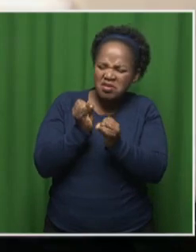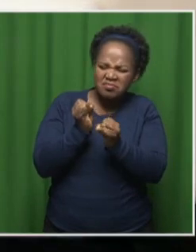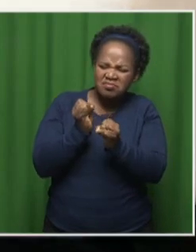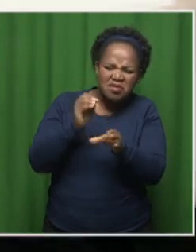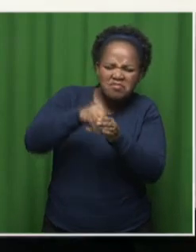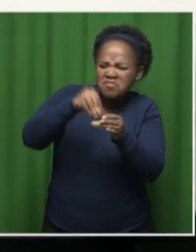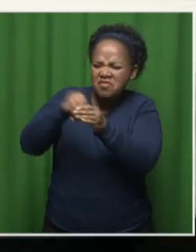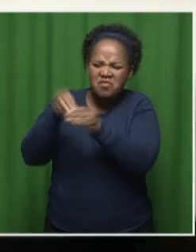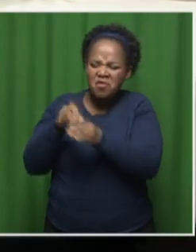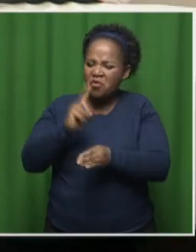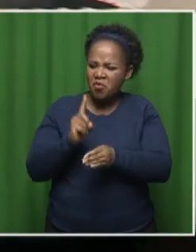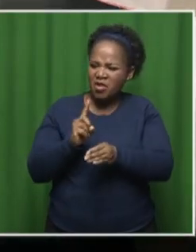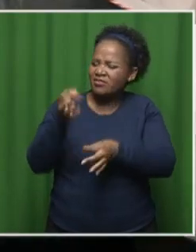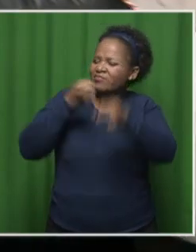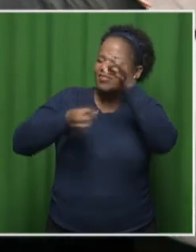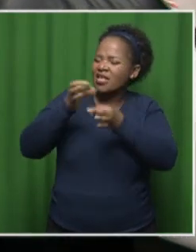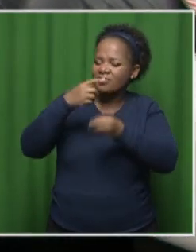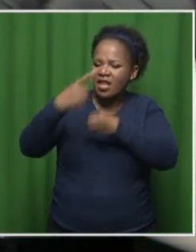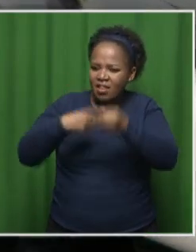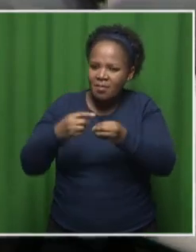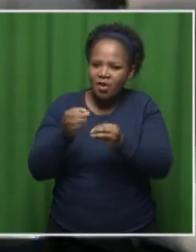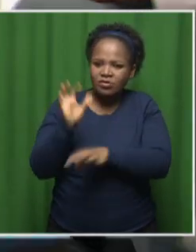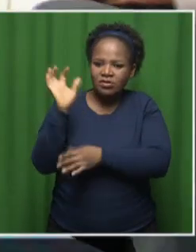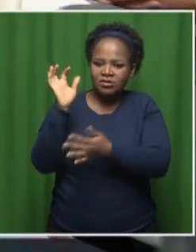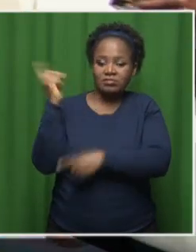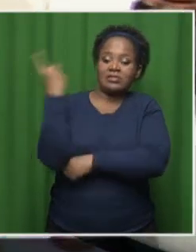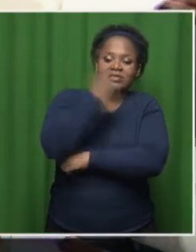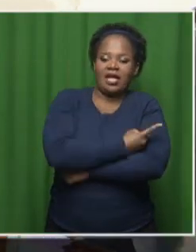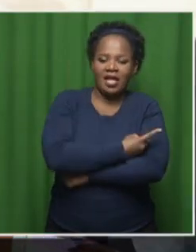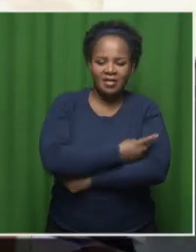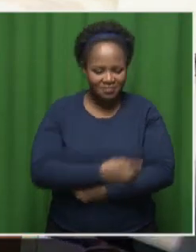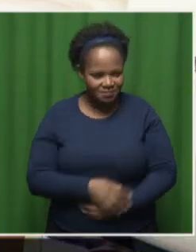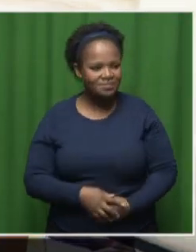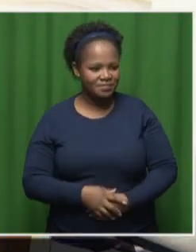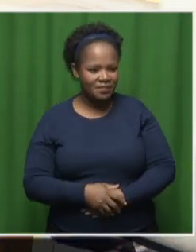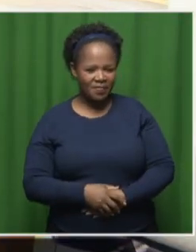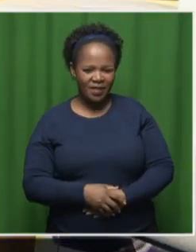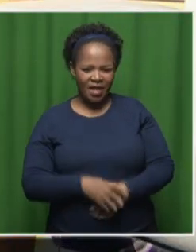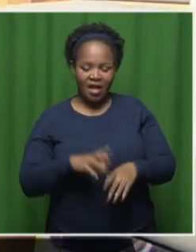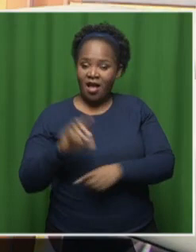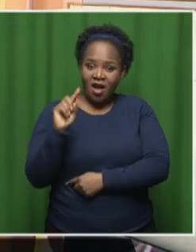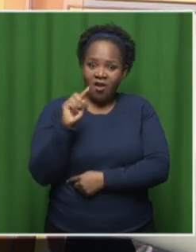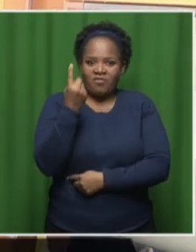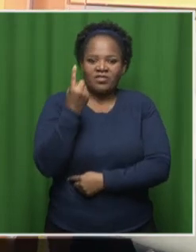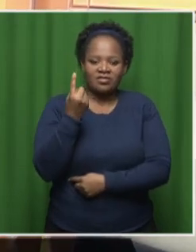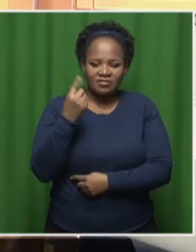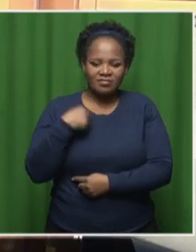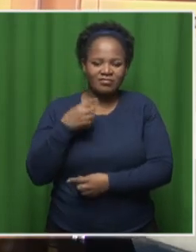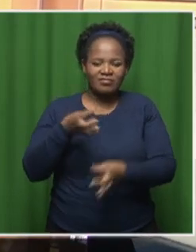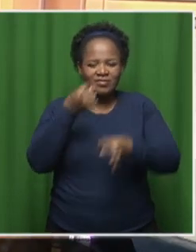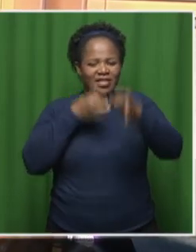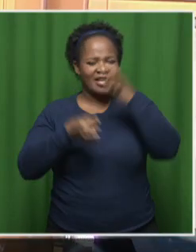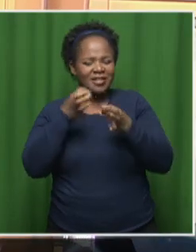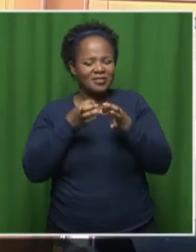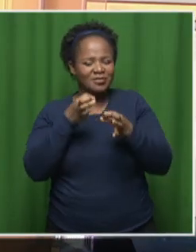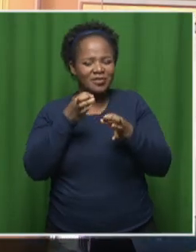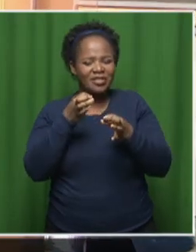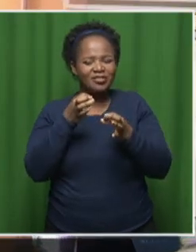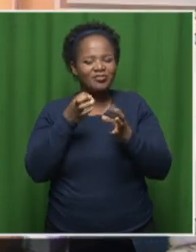day. Right. So, firstly, I'll just start at the very beginning, like very shortly.